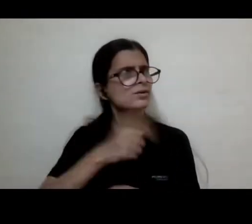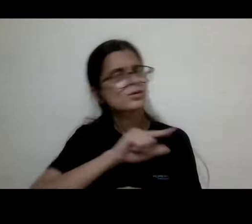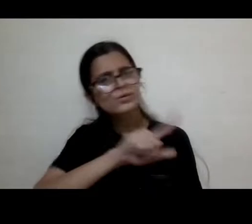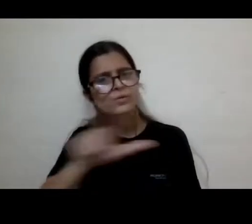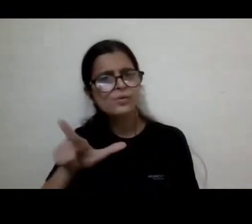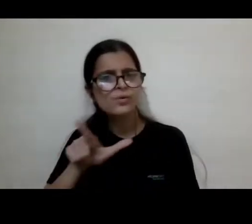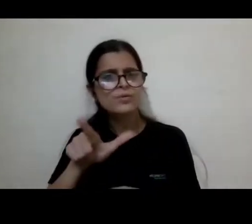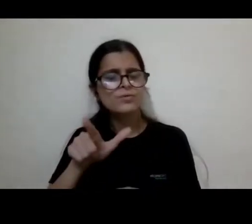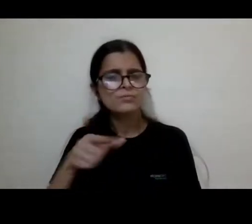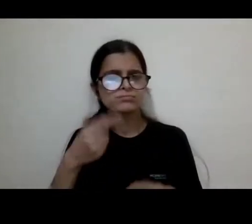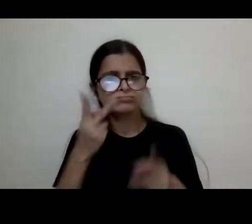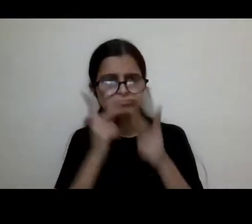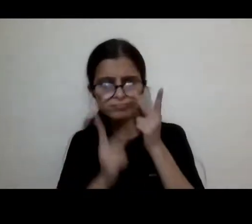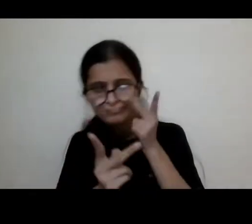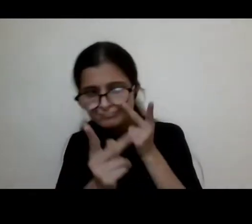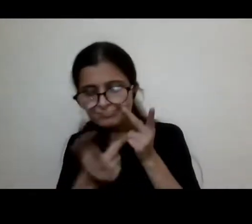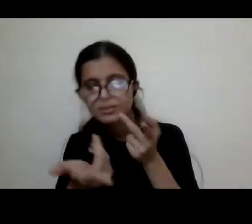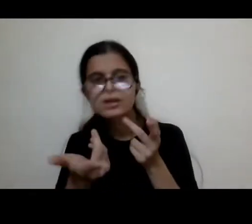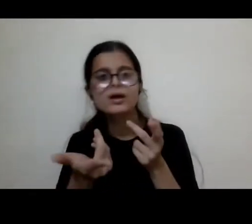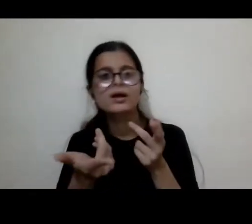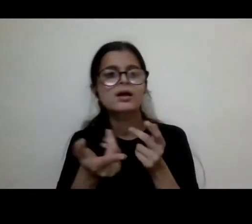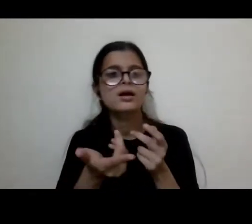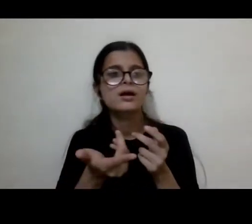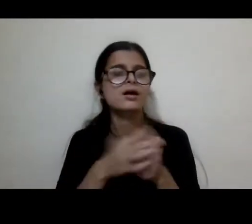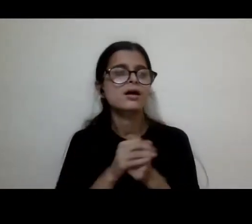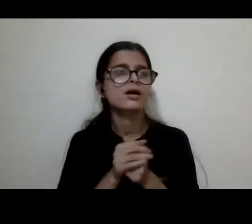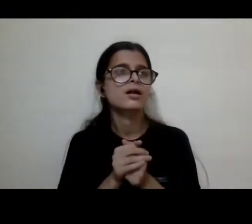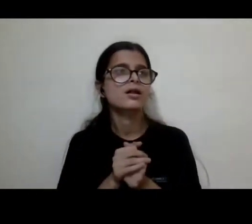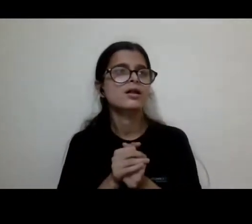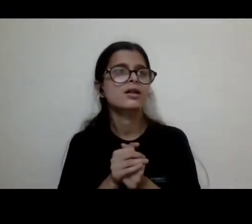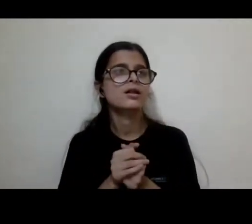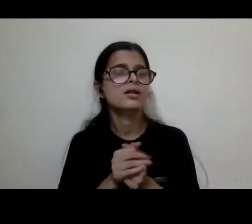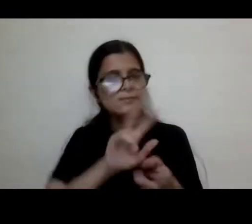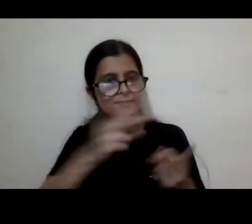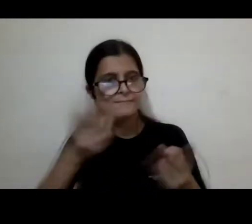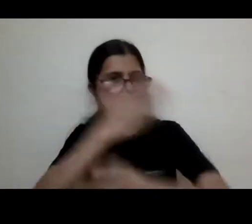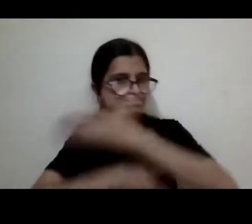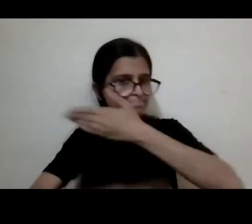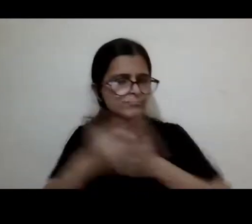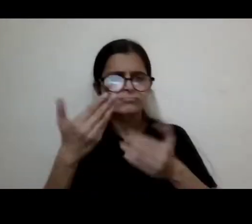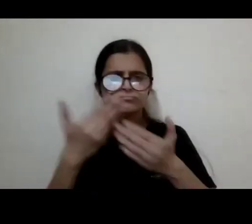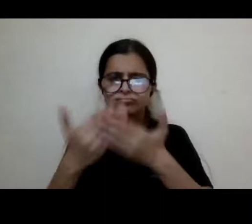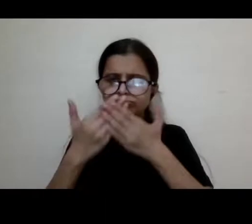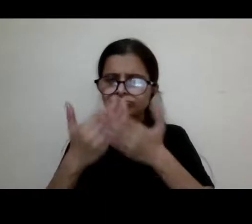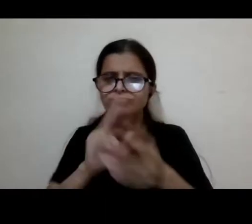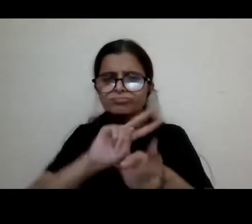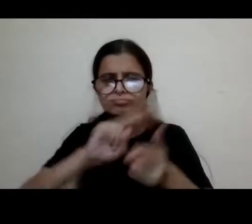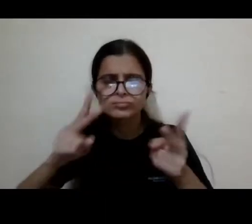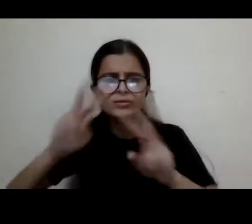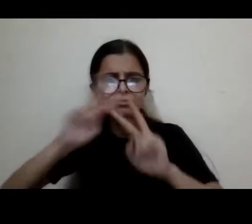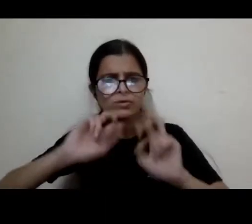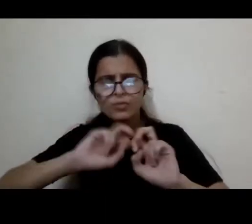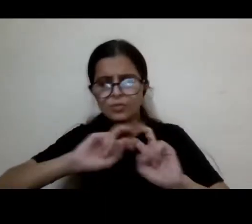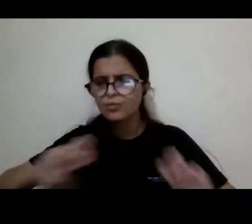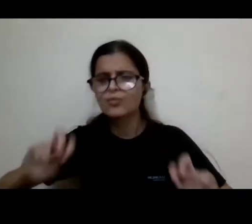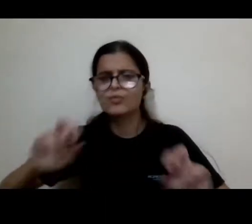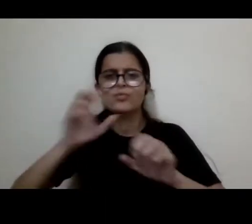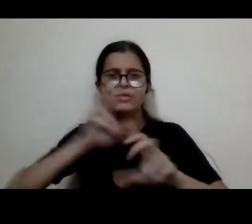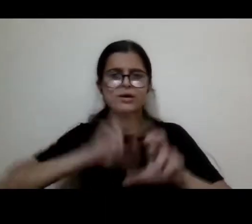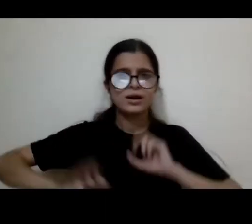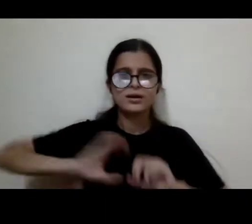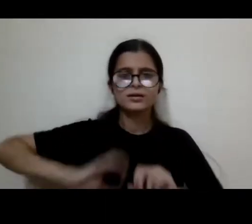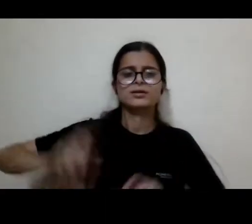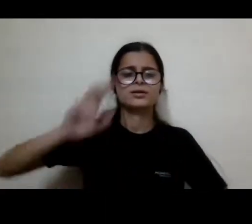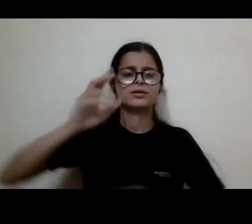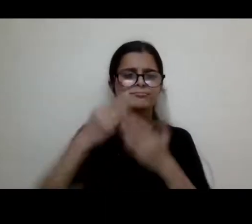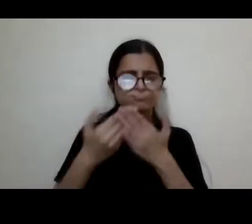thematic, you know, literary, literary studies. So like, you know, thematic and character studies to looking at social